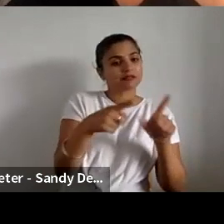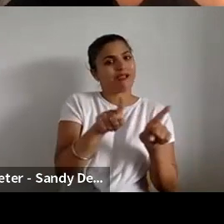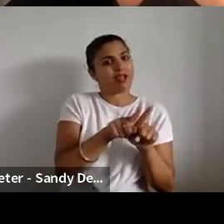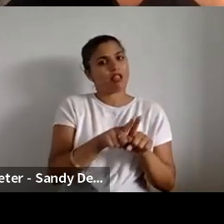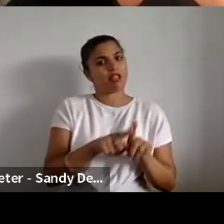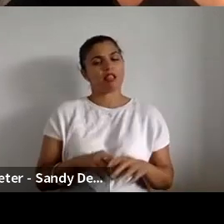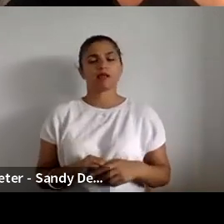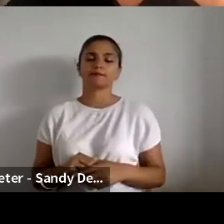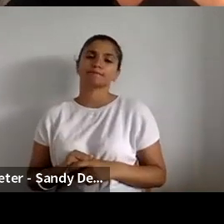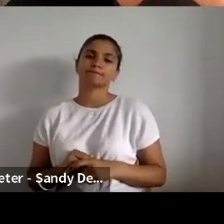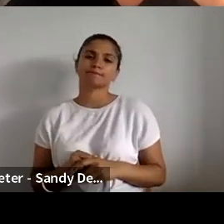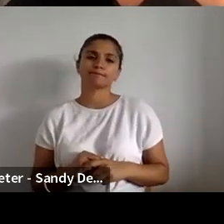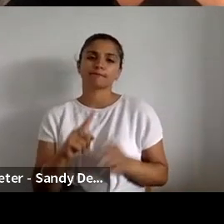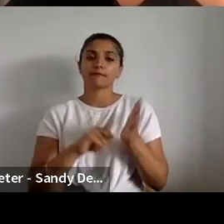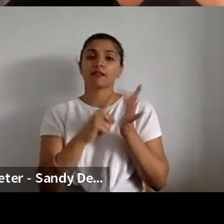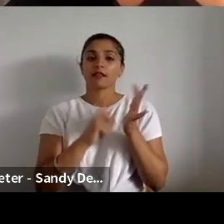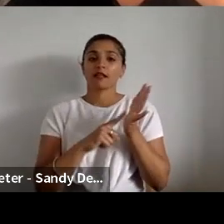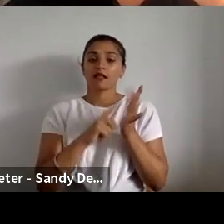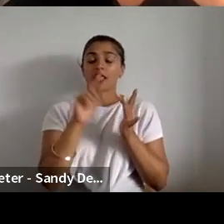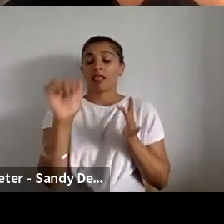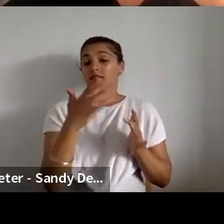Yeah, thank you. I remember it well.